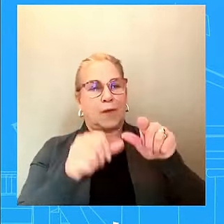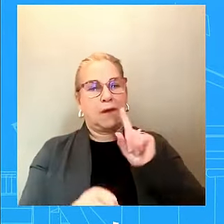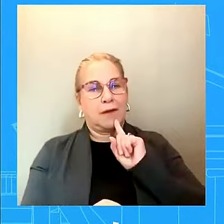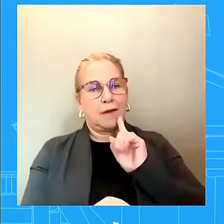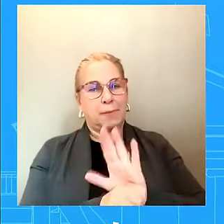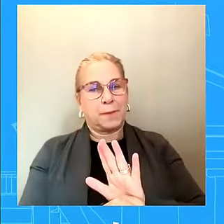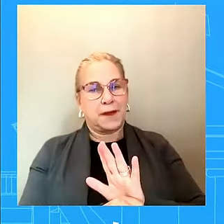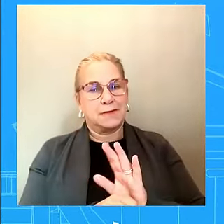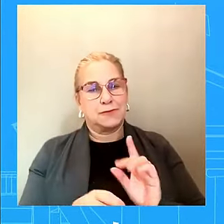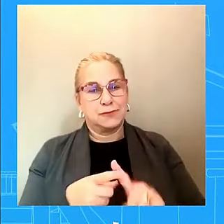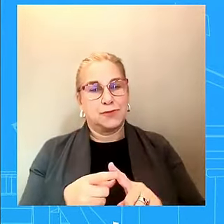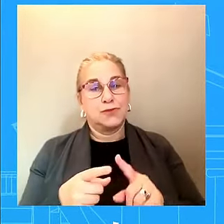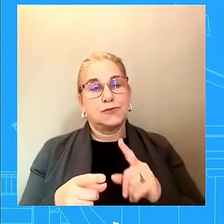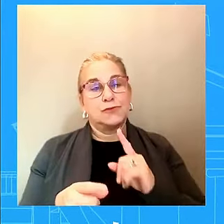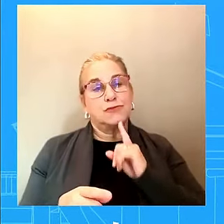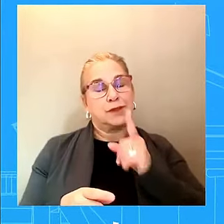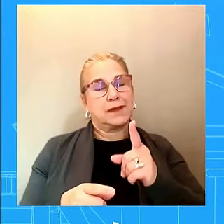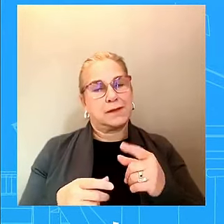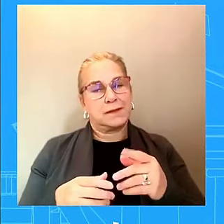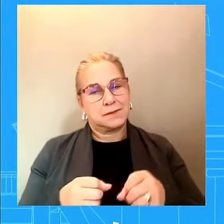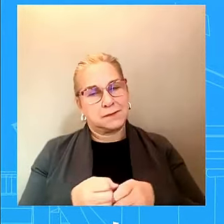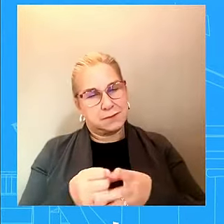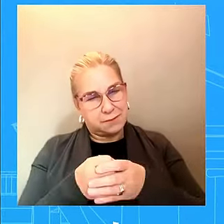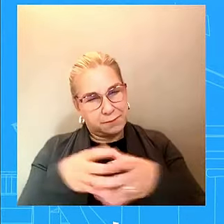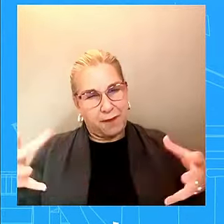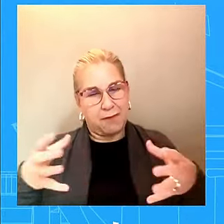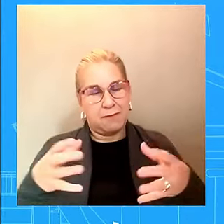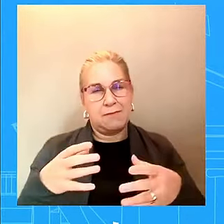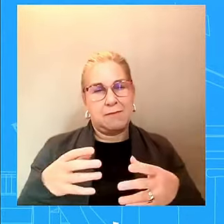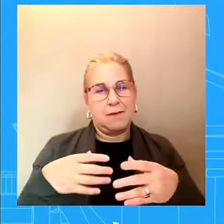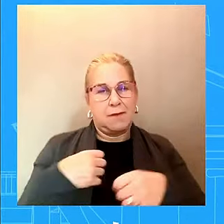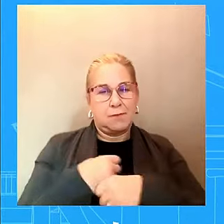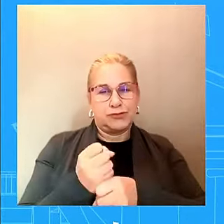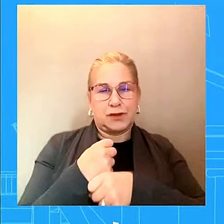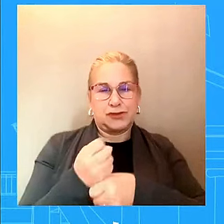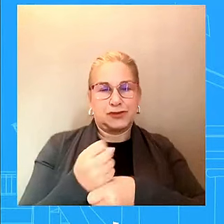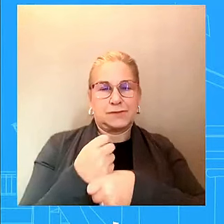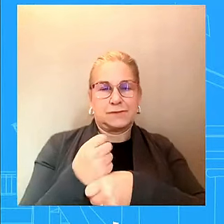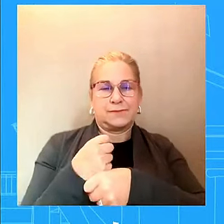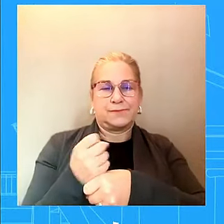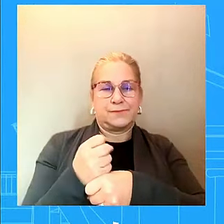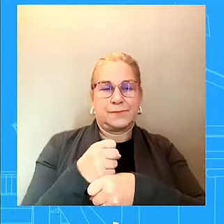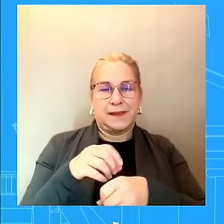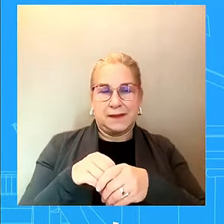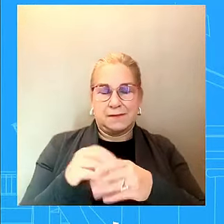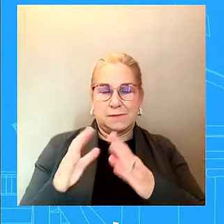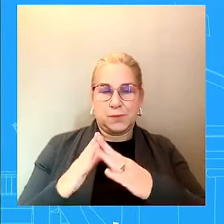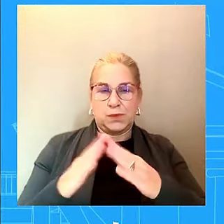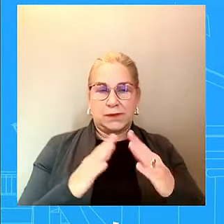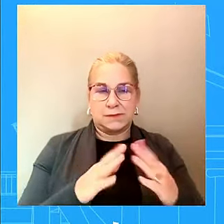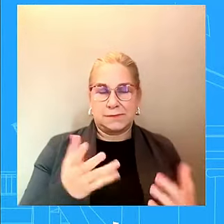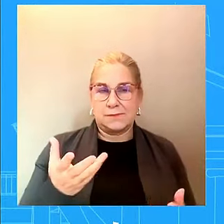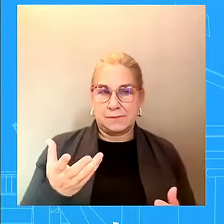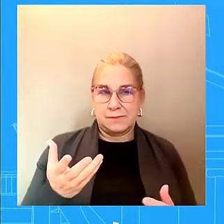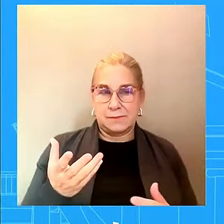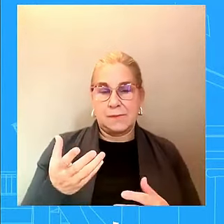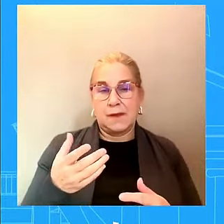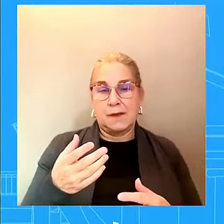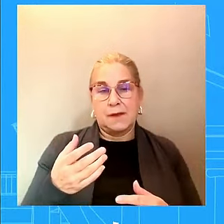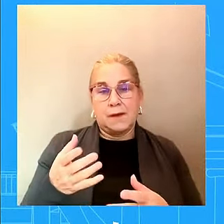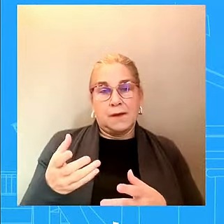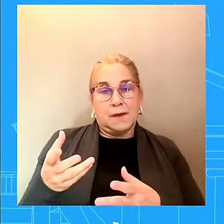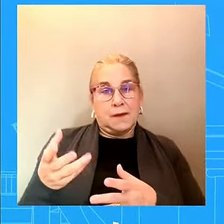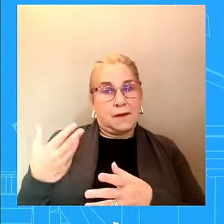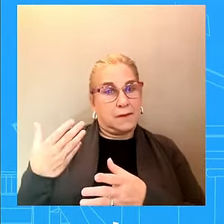that were devastated by previous, uh, plant closures. And so, look, what we want to see is Stellantis certainly deliver on those